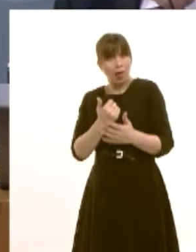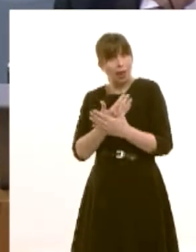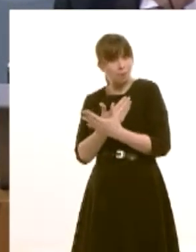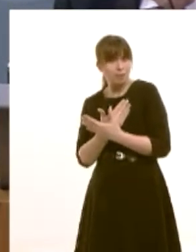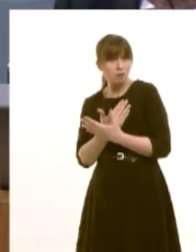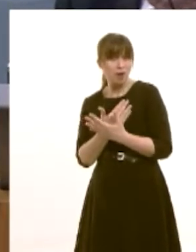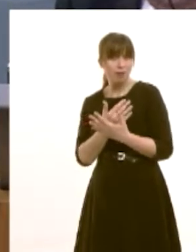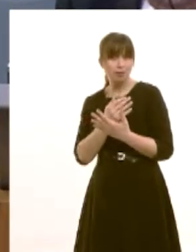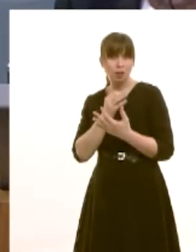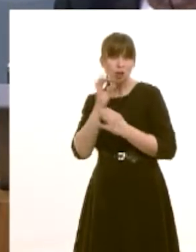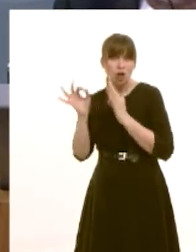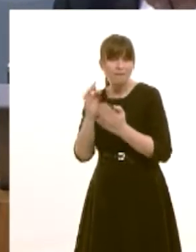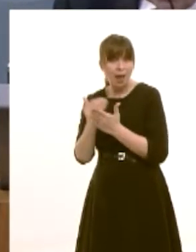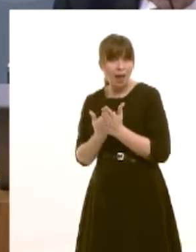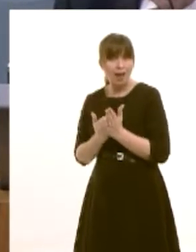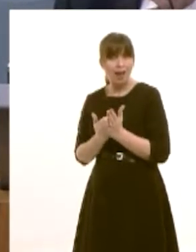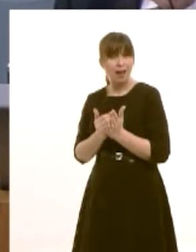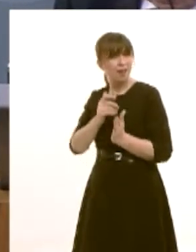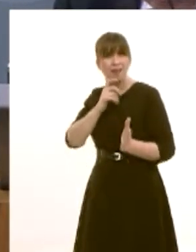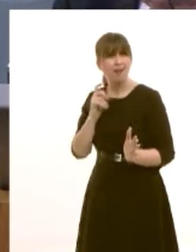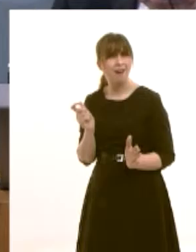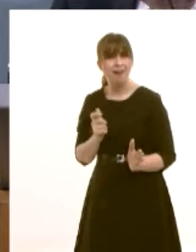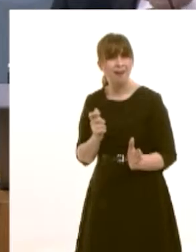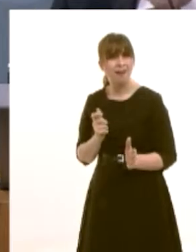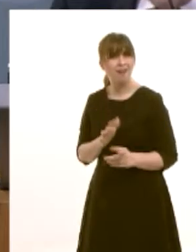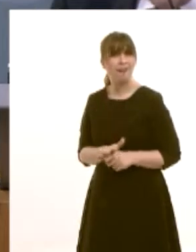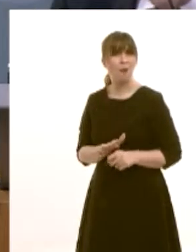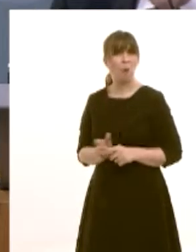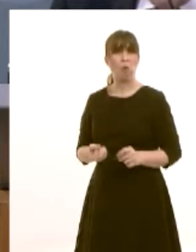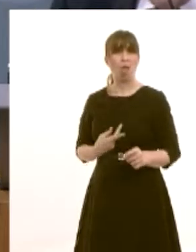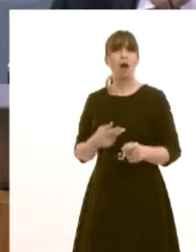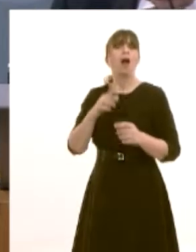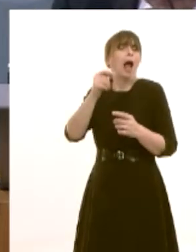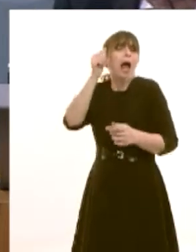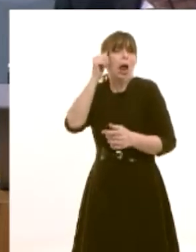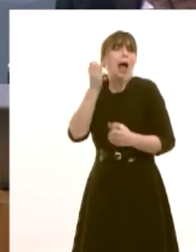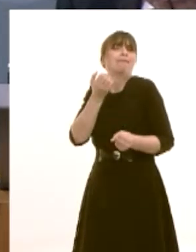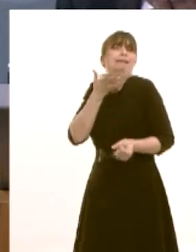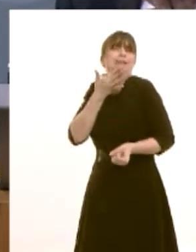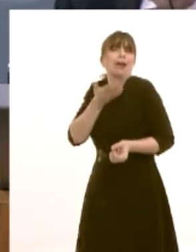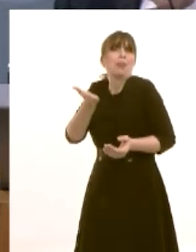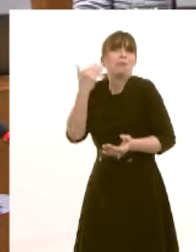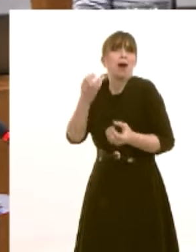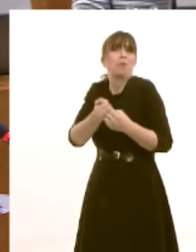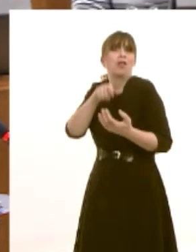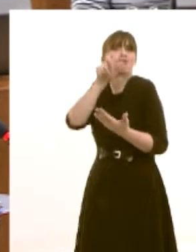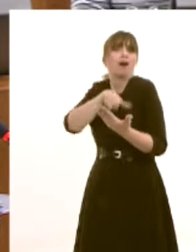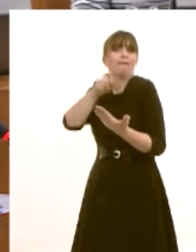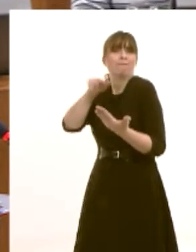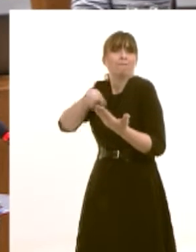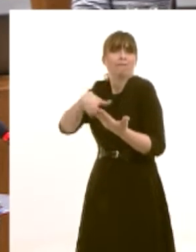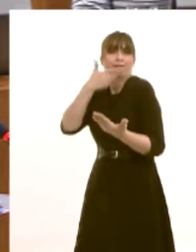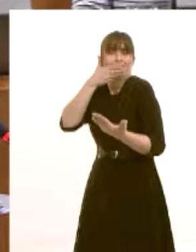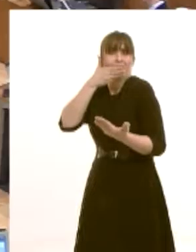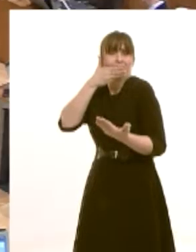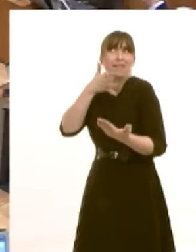survey absolutely stung bar charts may be first minister but never a survey now the